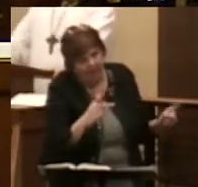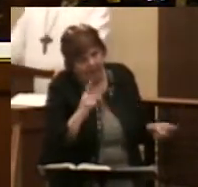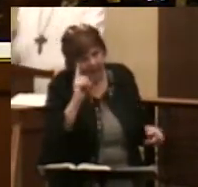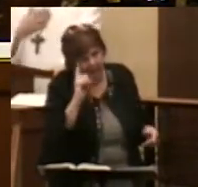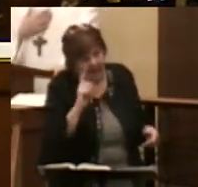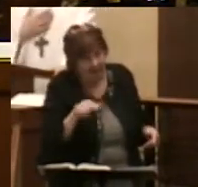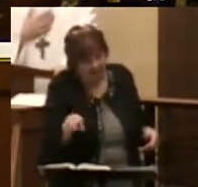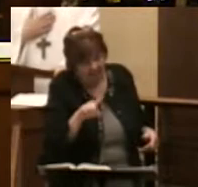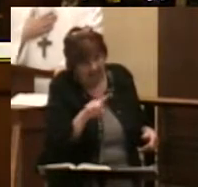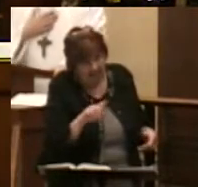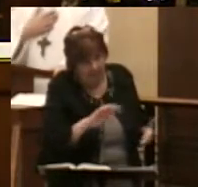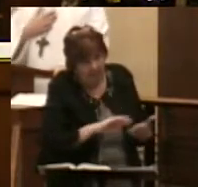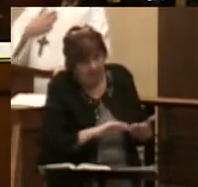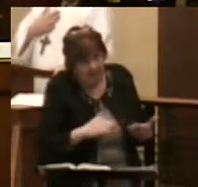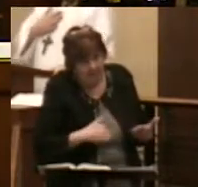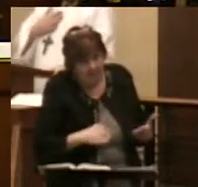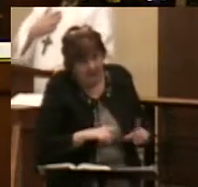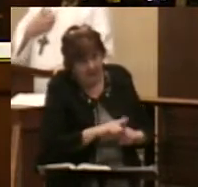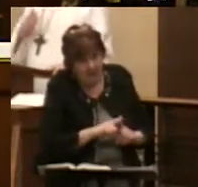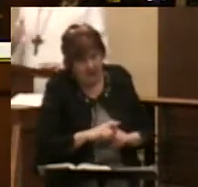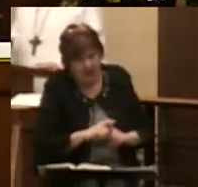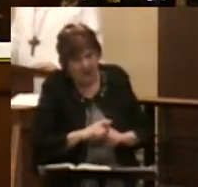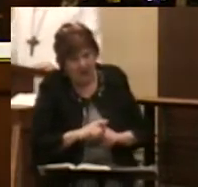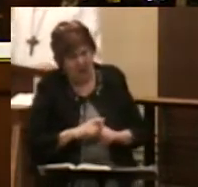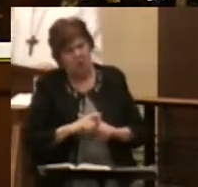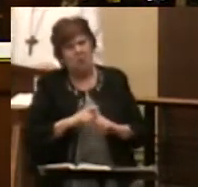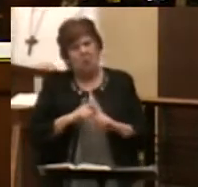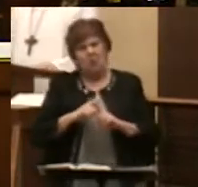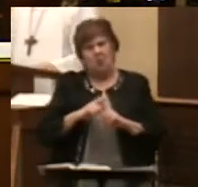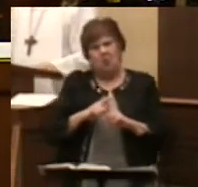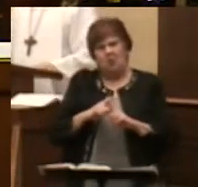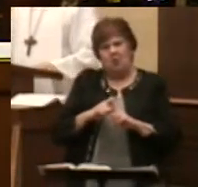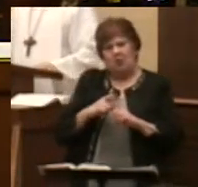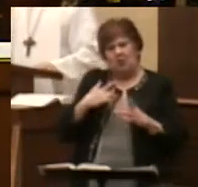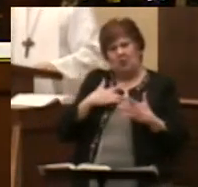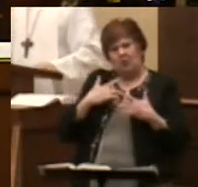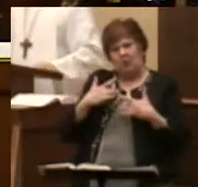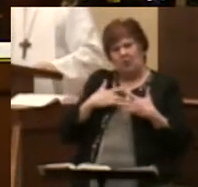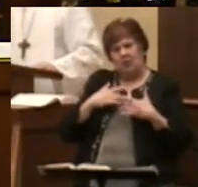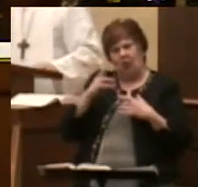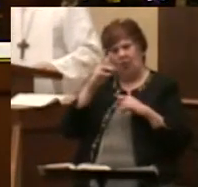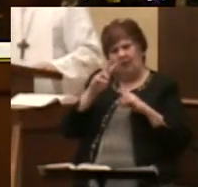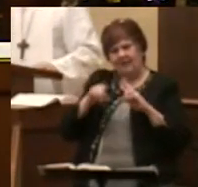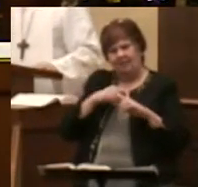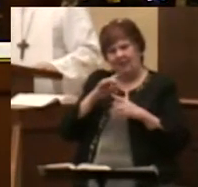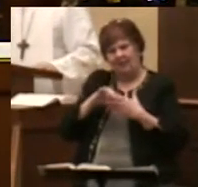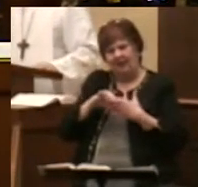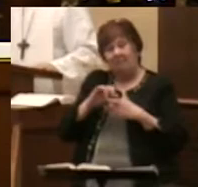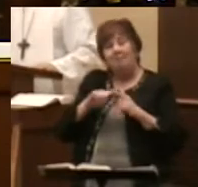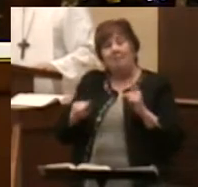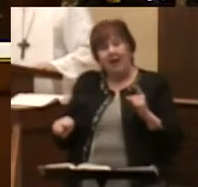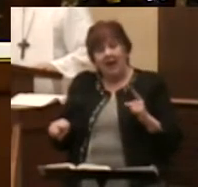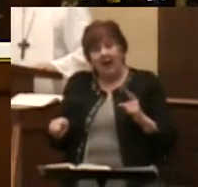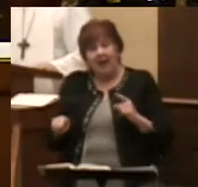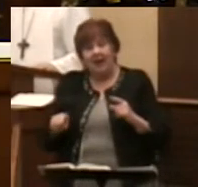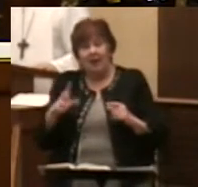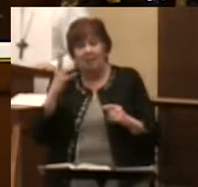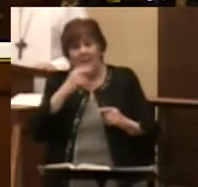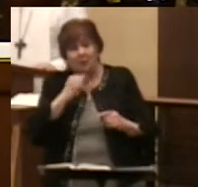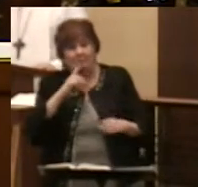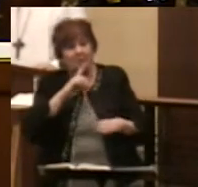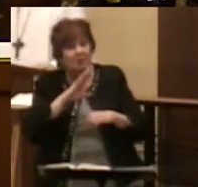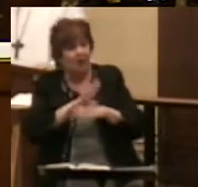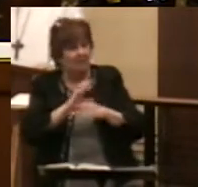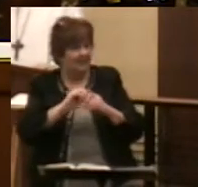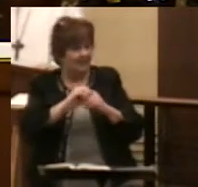It pains me a little that he's worried about this at five years old but he has a beautiful promise in Christ and we have a